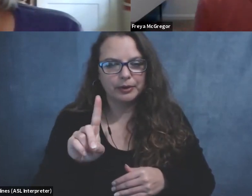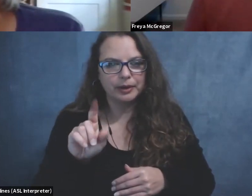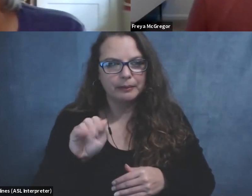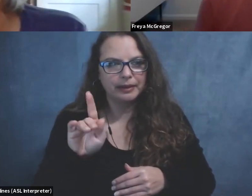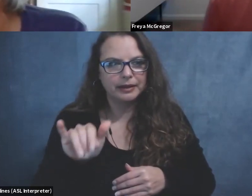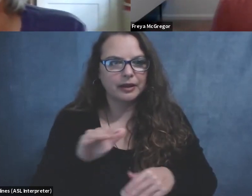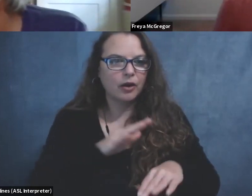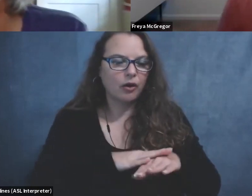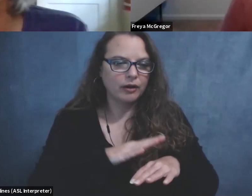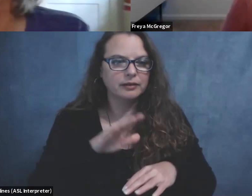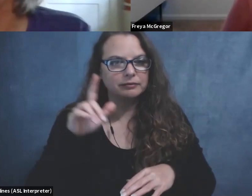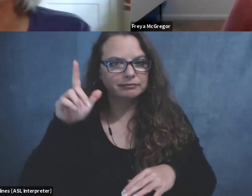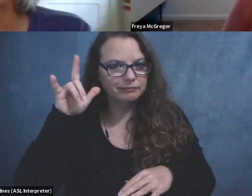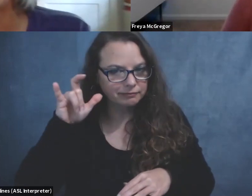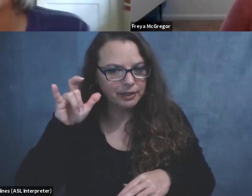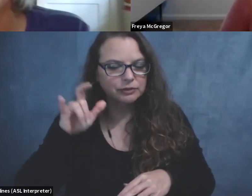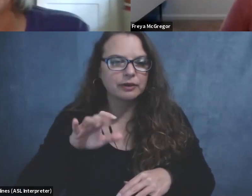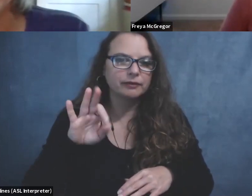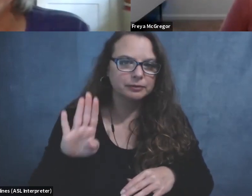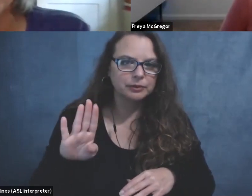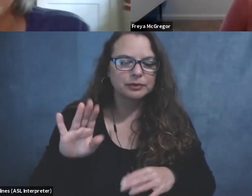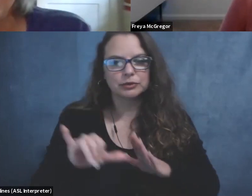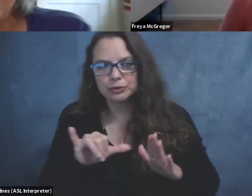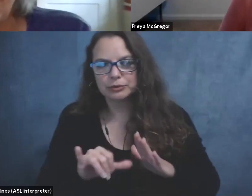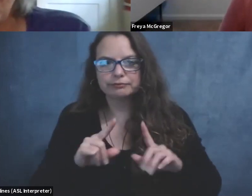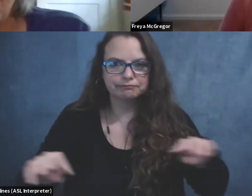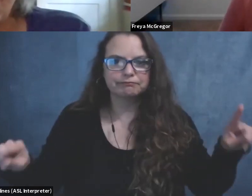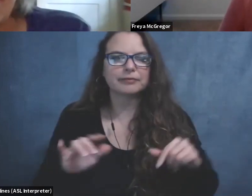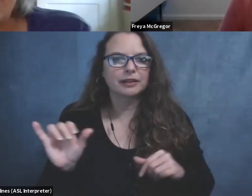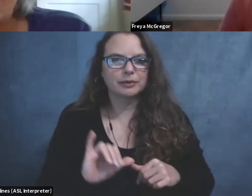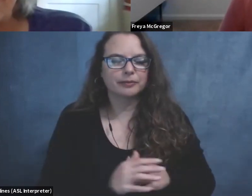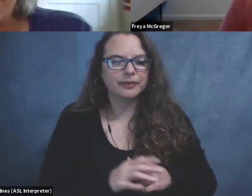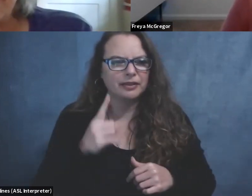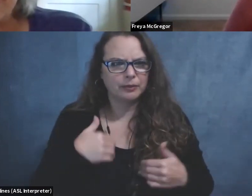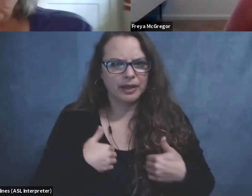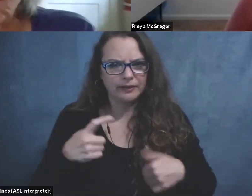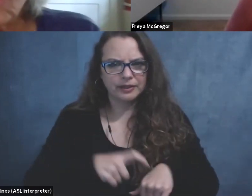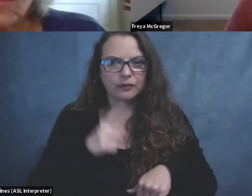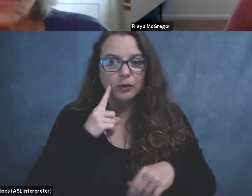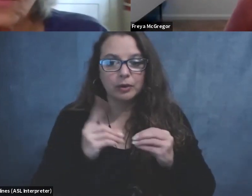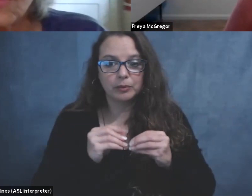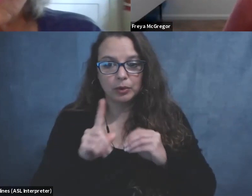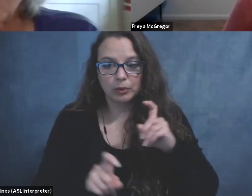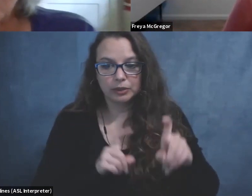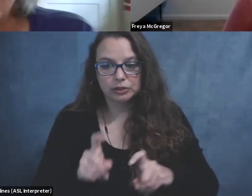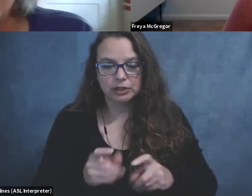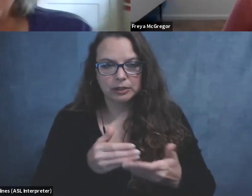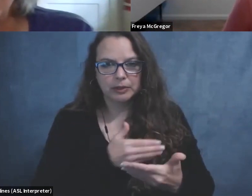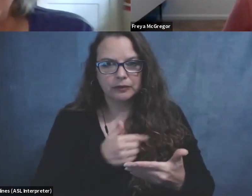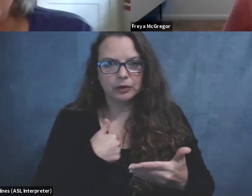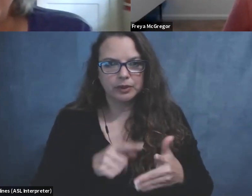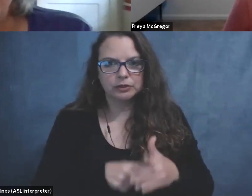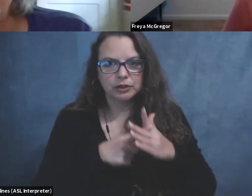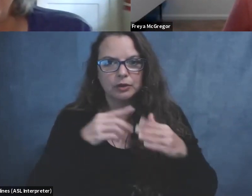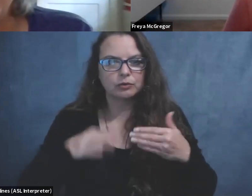YouTube as well. You can find us on YouTube. Um, I think we might have time for one more question. Um, before we start